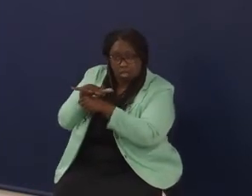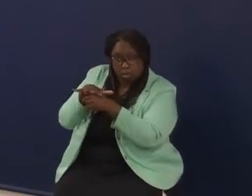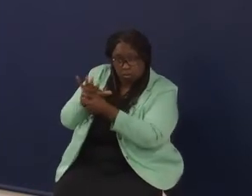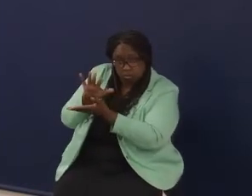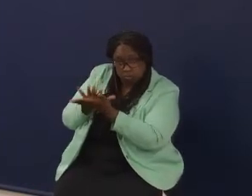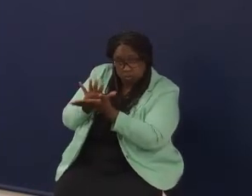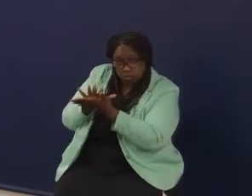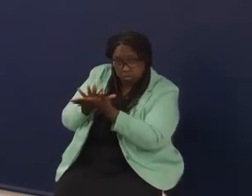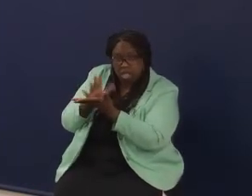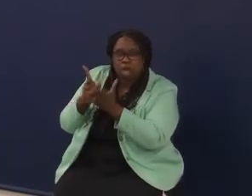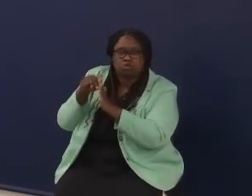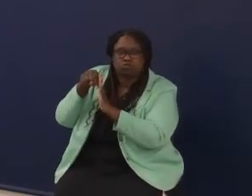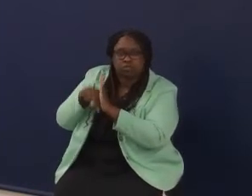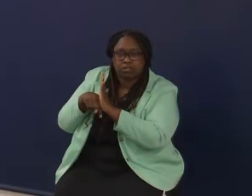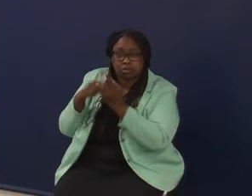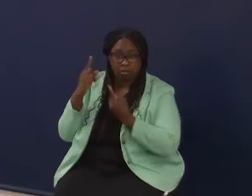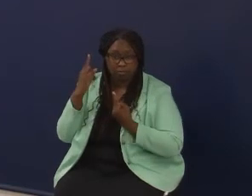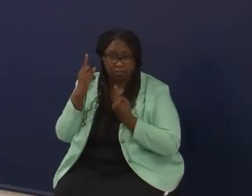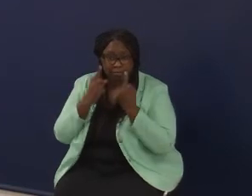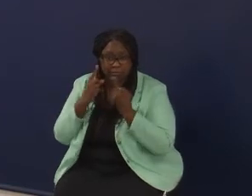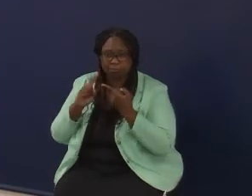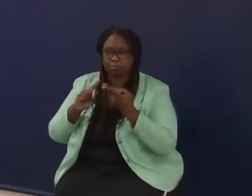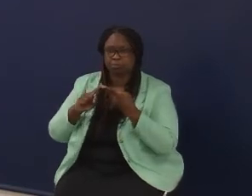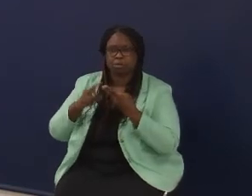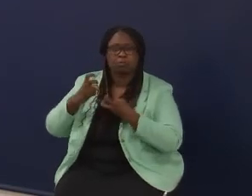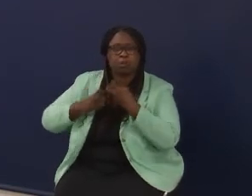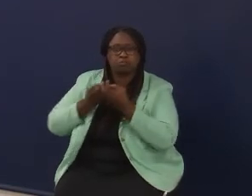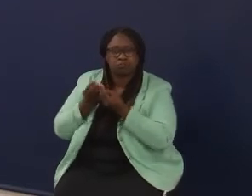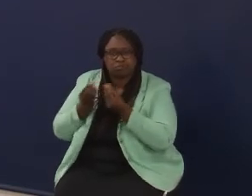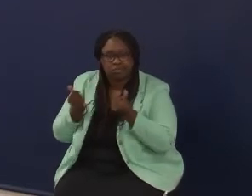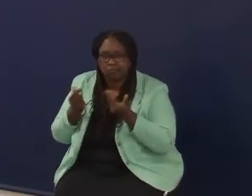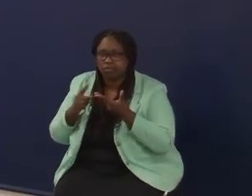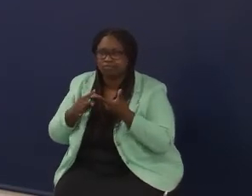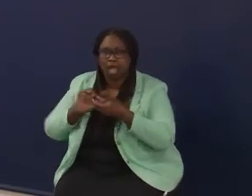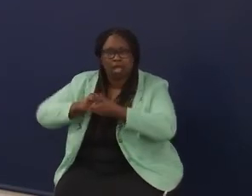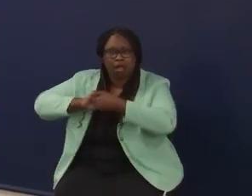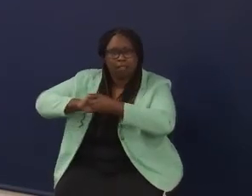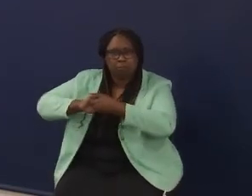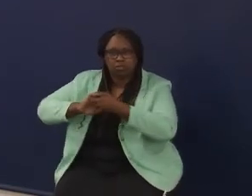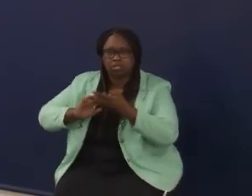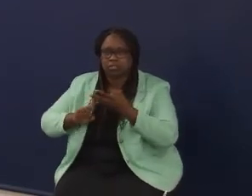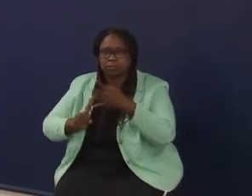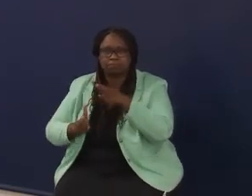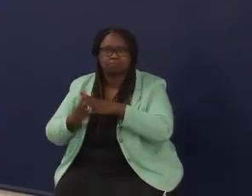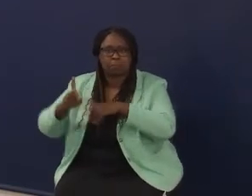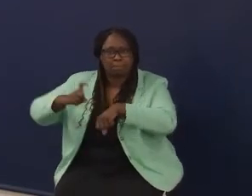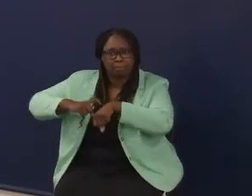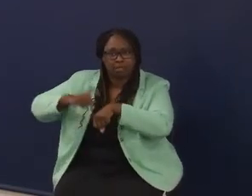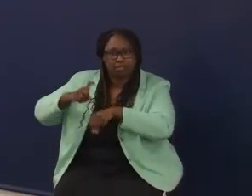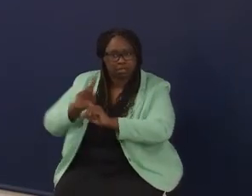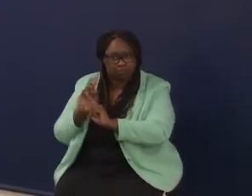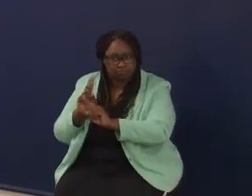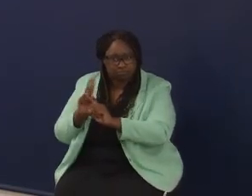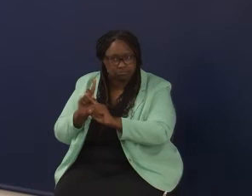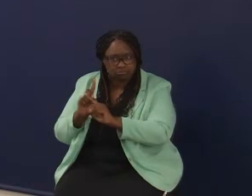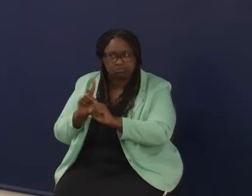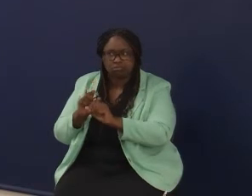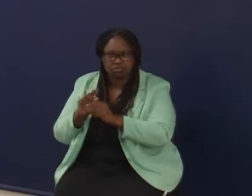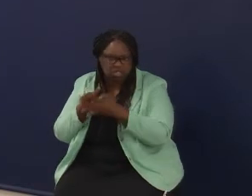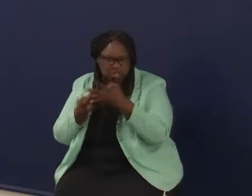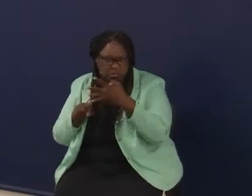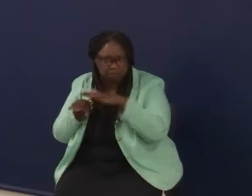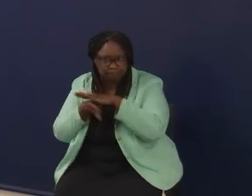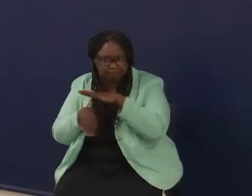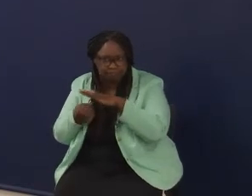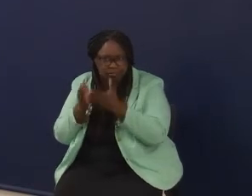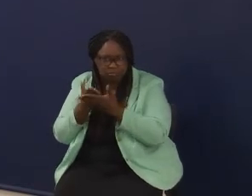schools critical thinking, problem solving, collaboration, and punctuality and attendance that gets into some of those root things.